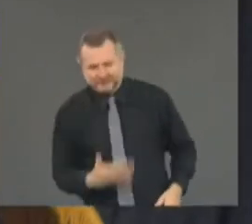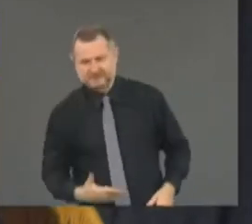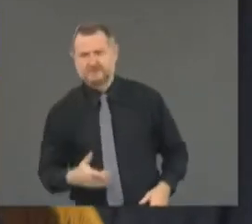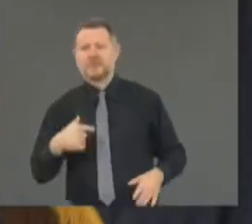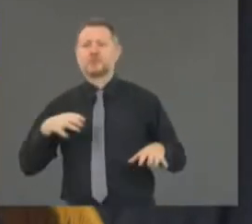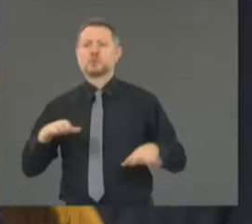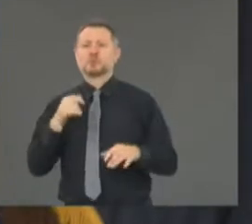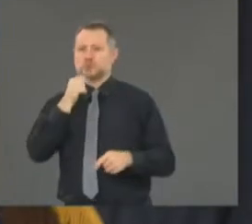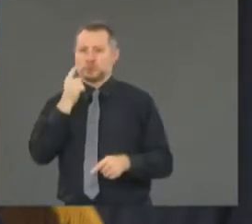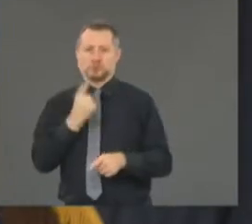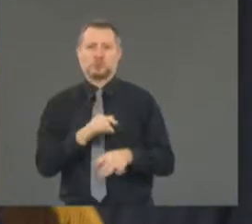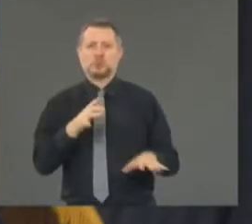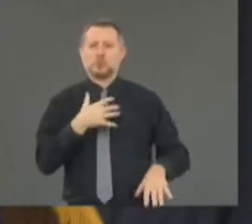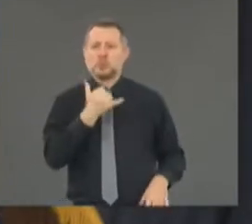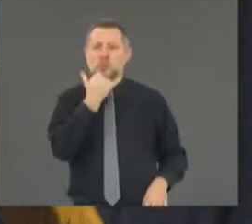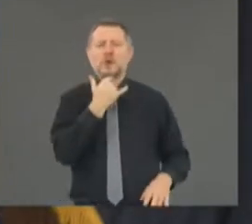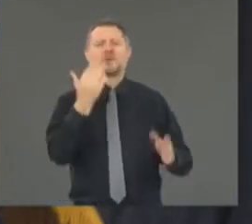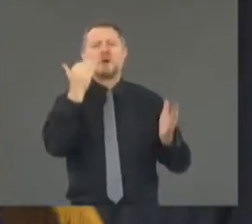look at his quote.